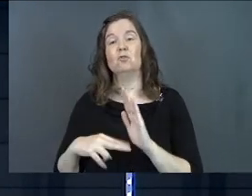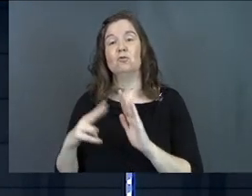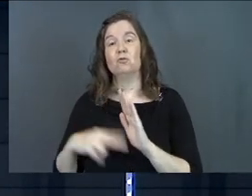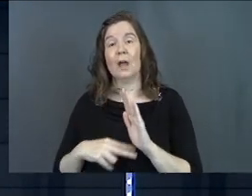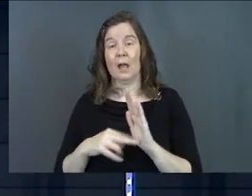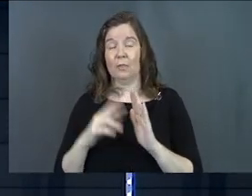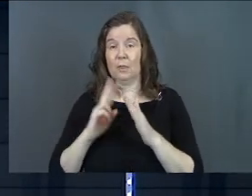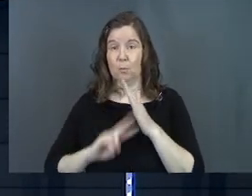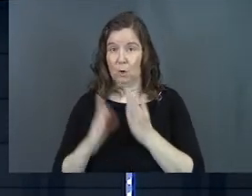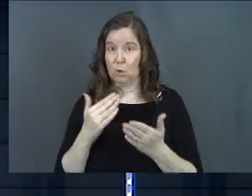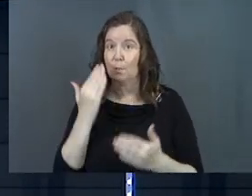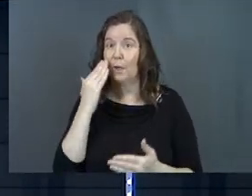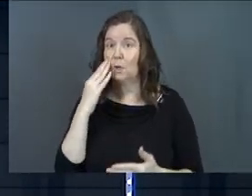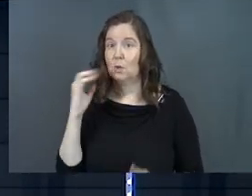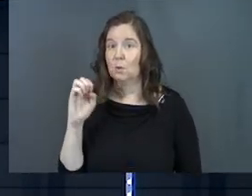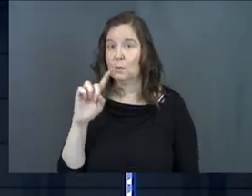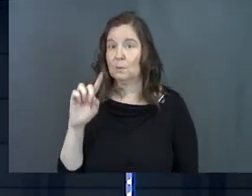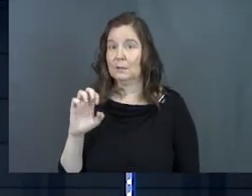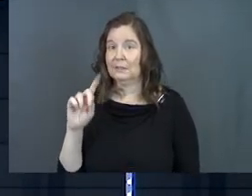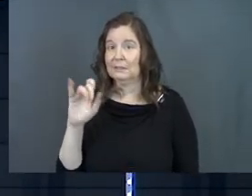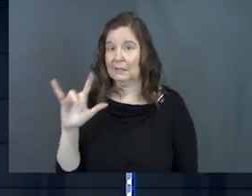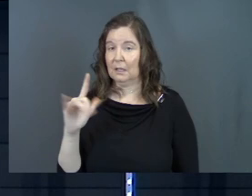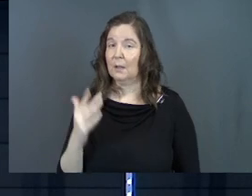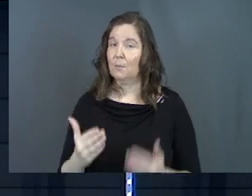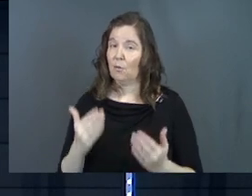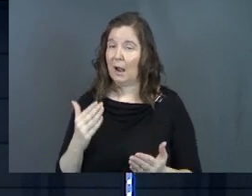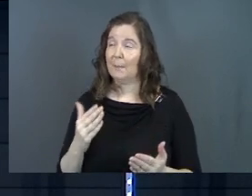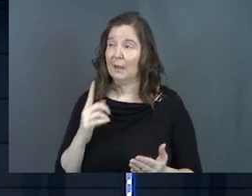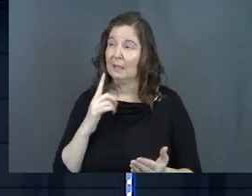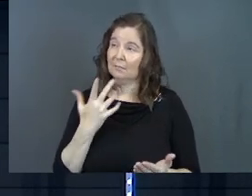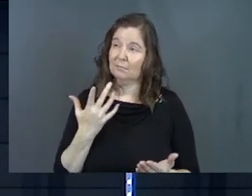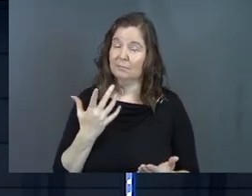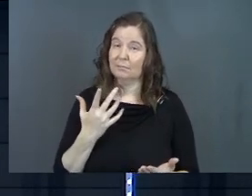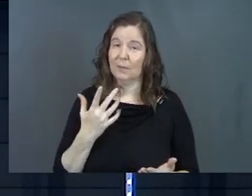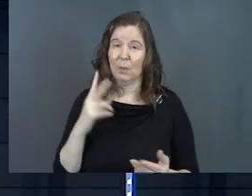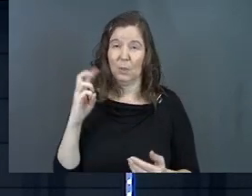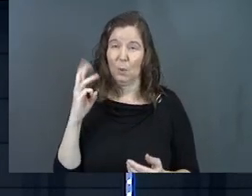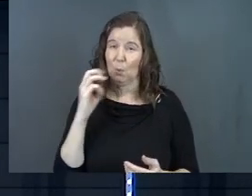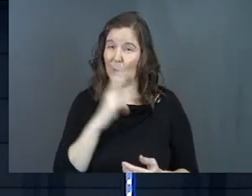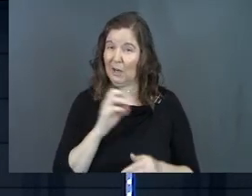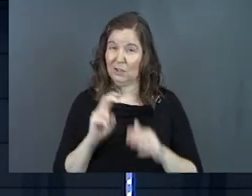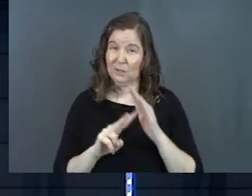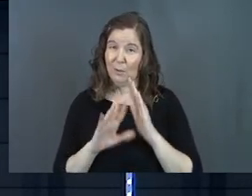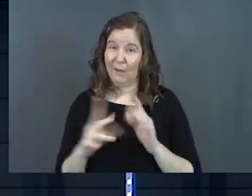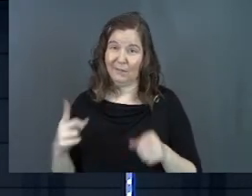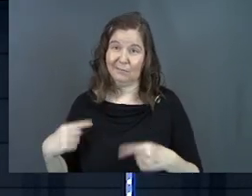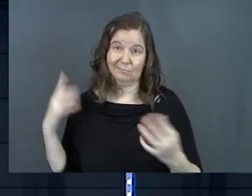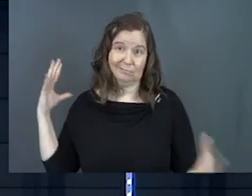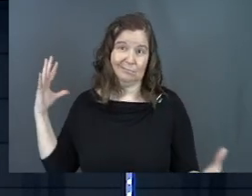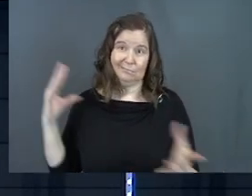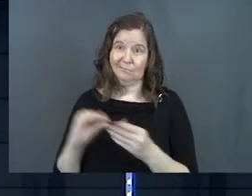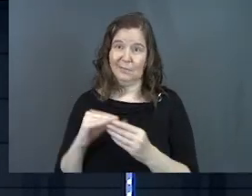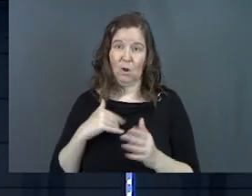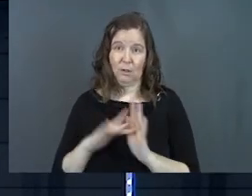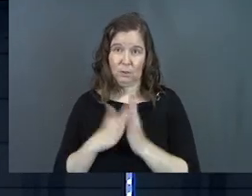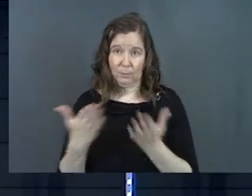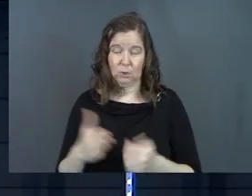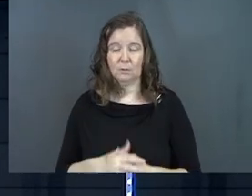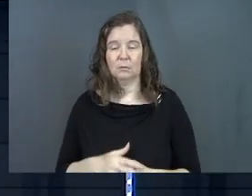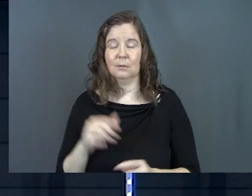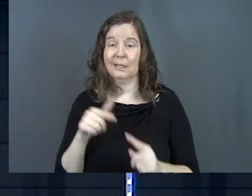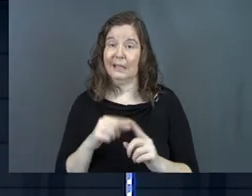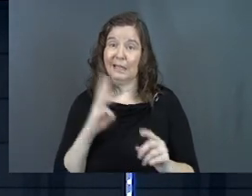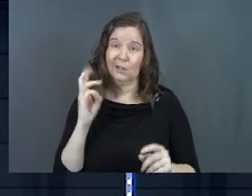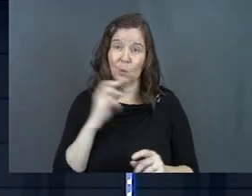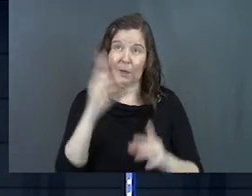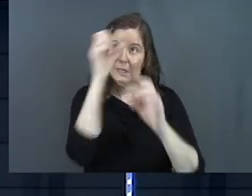read the prophets, you might know that Ezekiel is probably absolutely the weirdest prophet in all of scripture. He